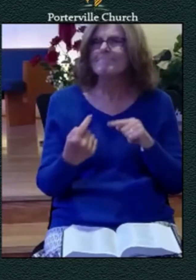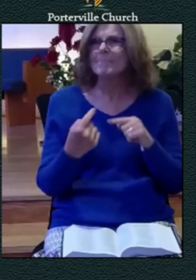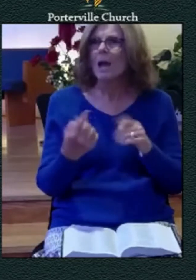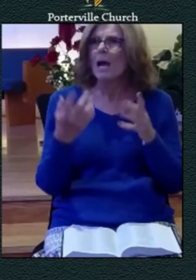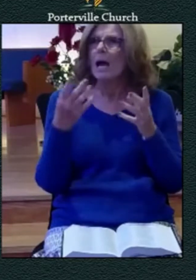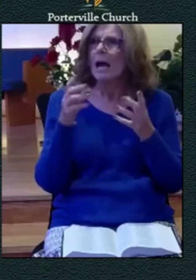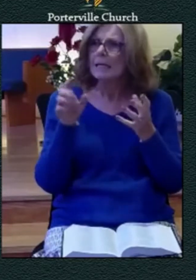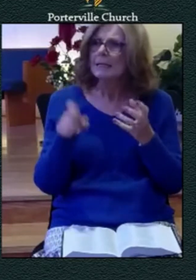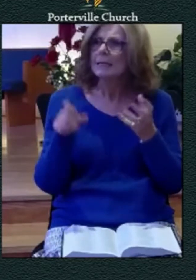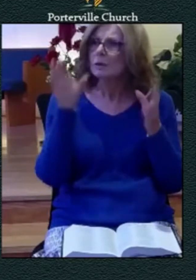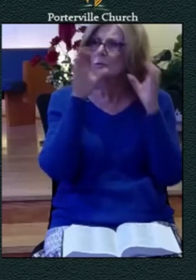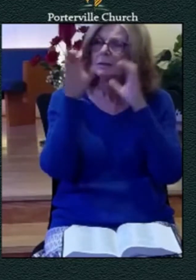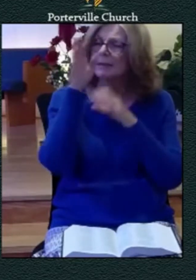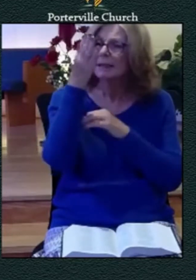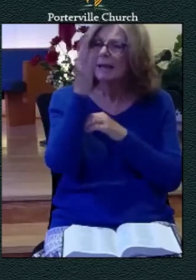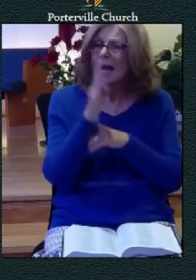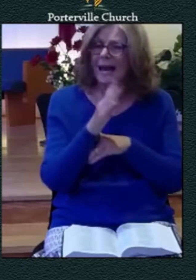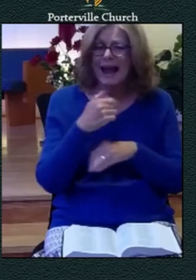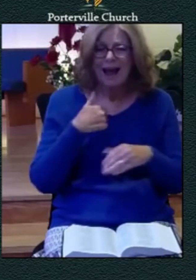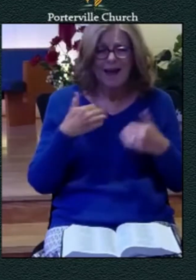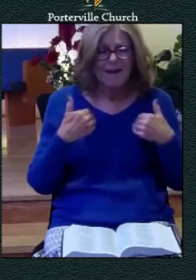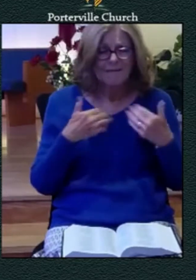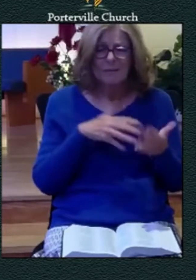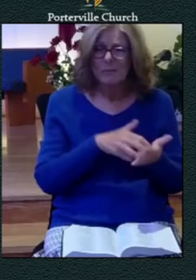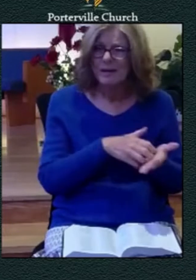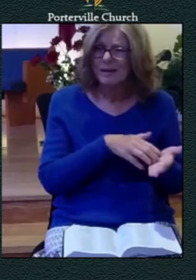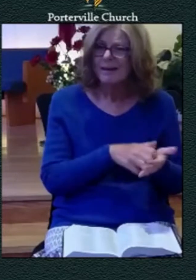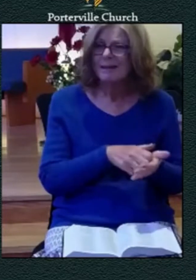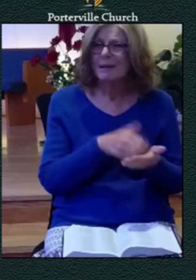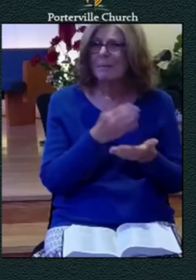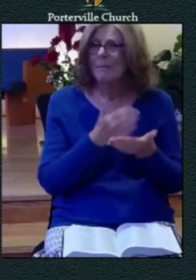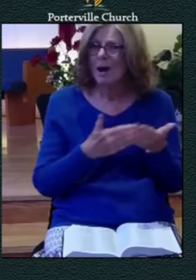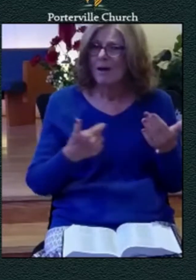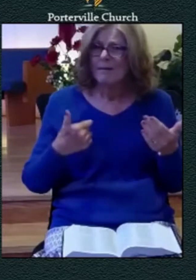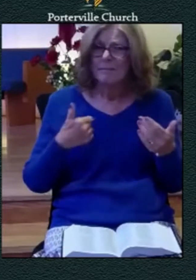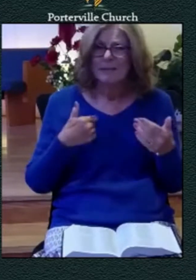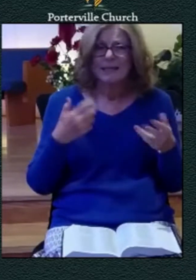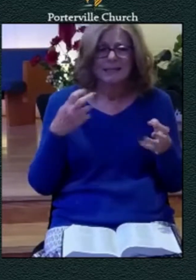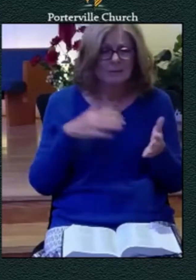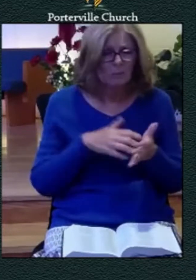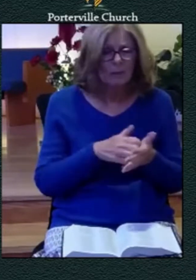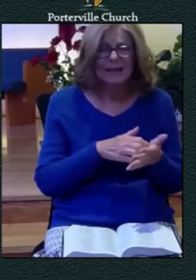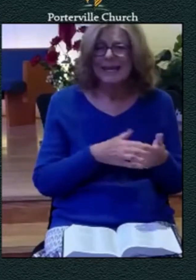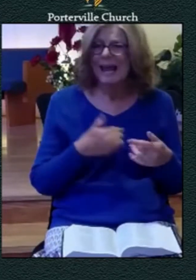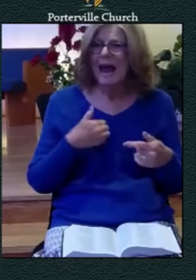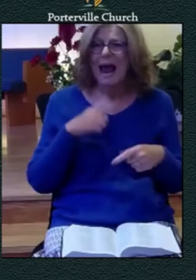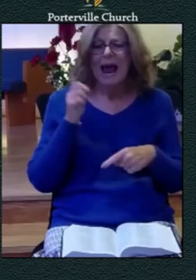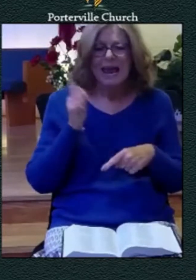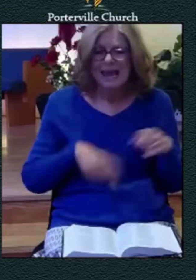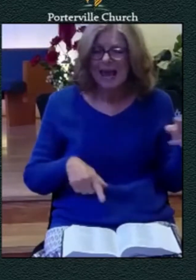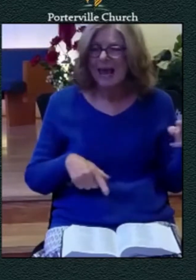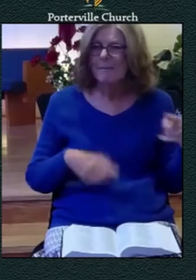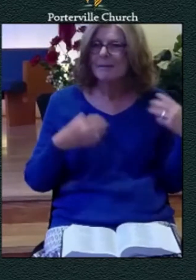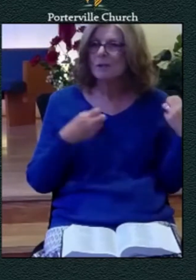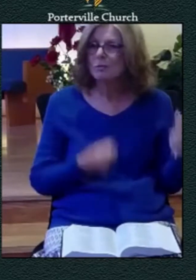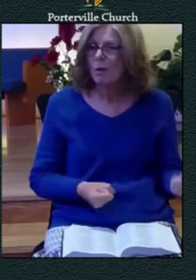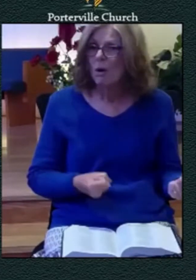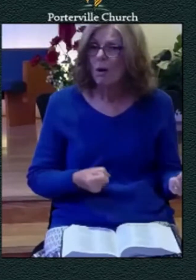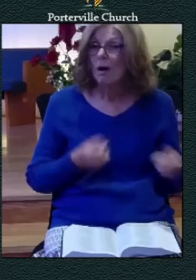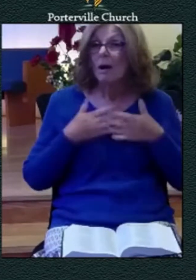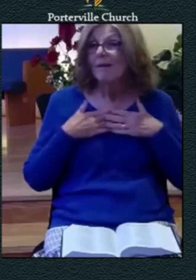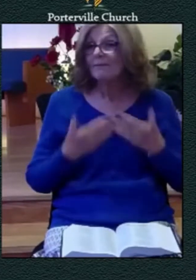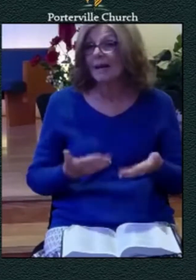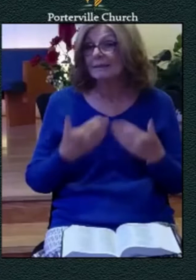there's there's there's a part of me that's weak a place in me that is not strong he's confessing that to